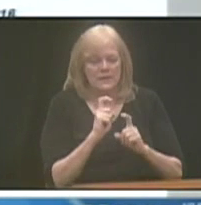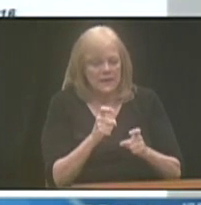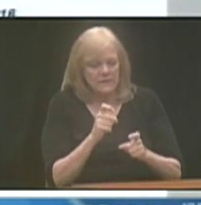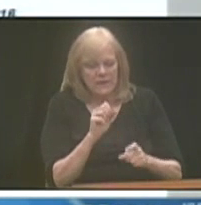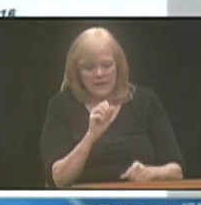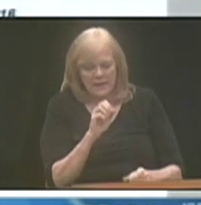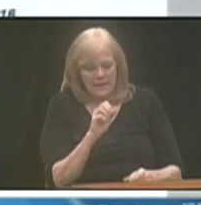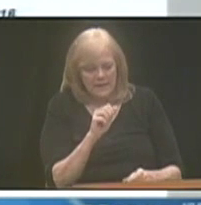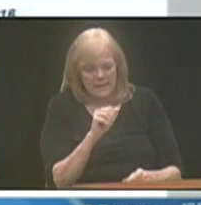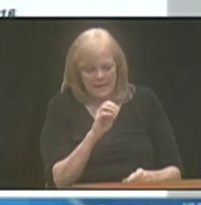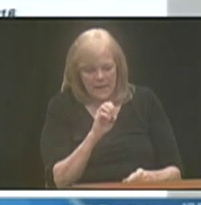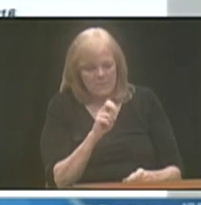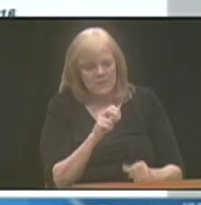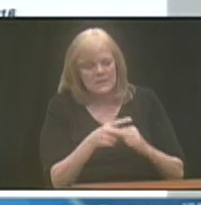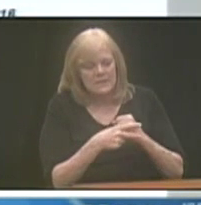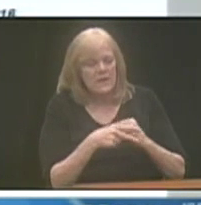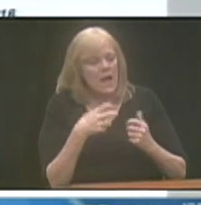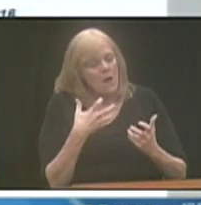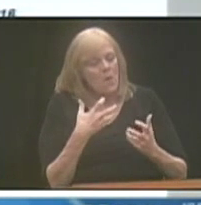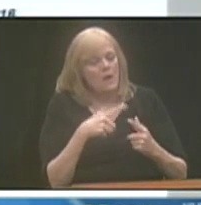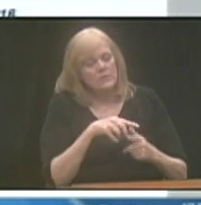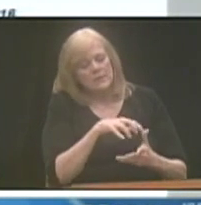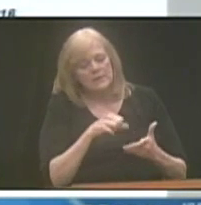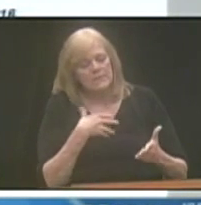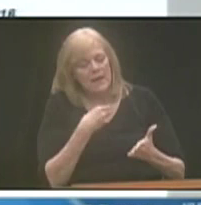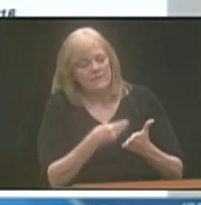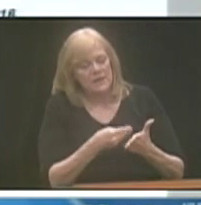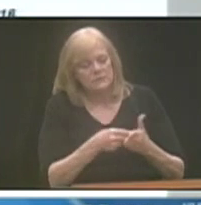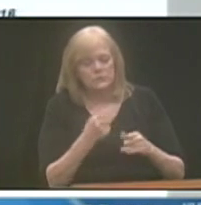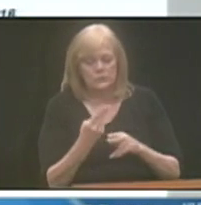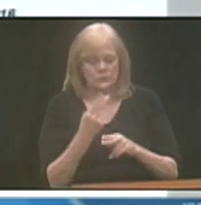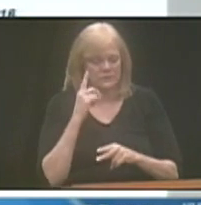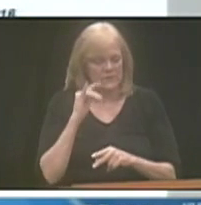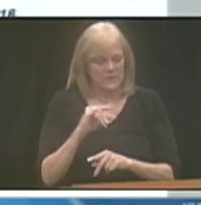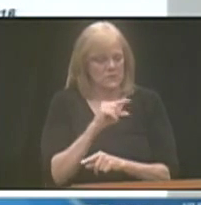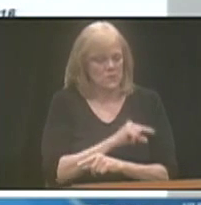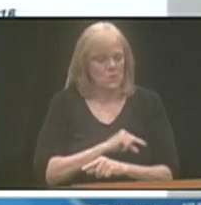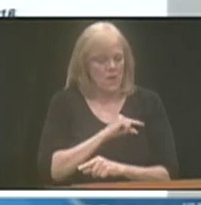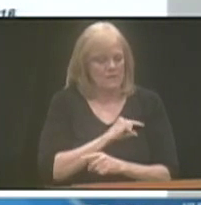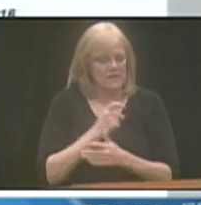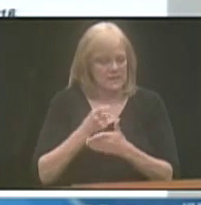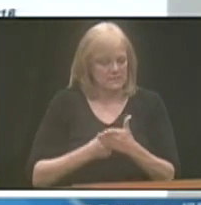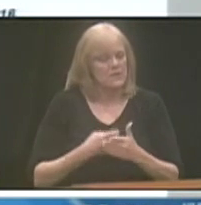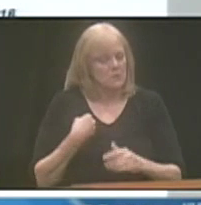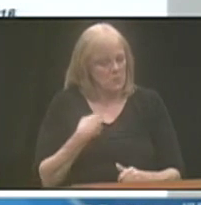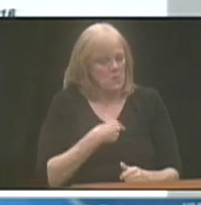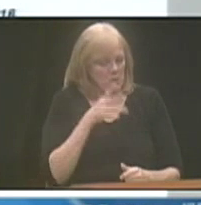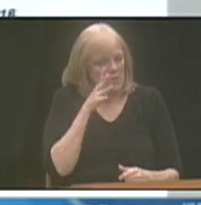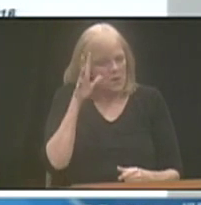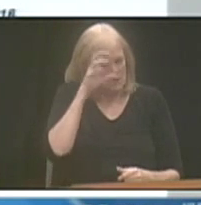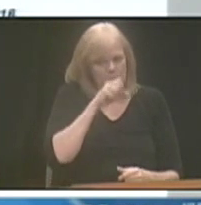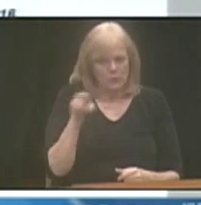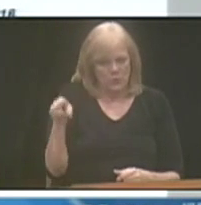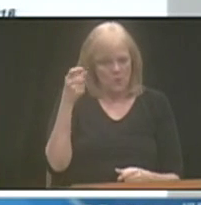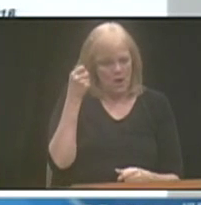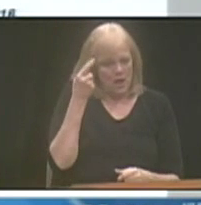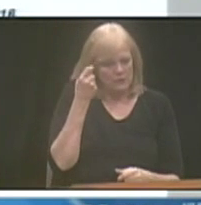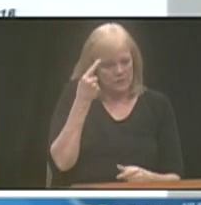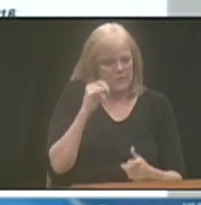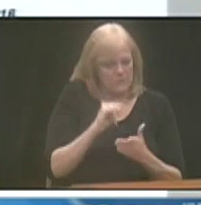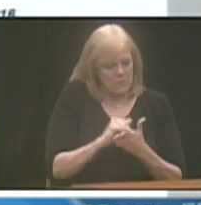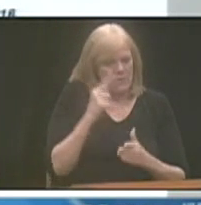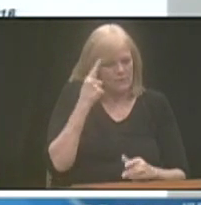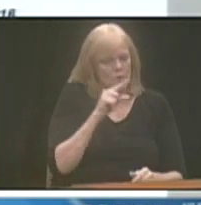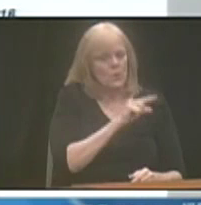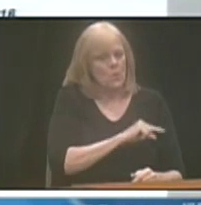ENABLE savings a call and say, hey, I would like to take my funds out to use for this qualified expense. We're going to assume that you understand that